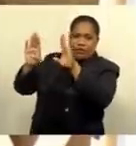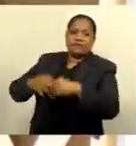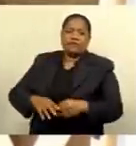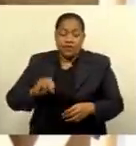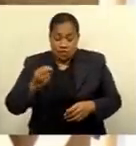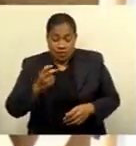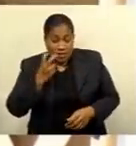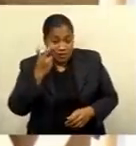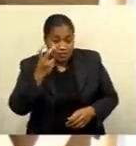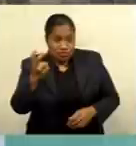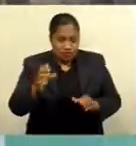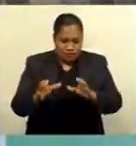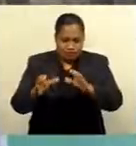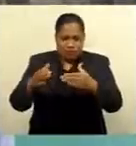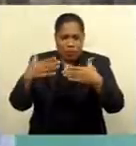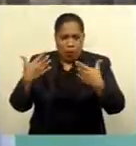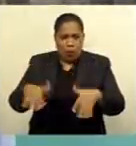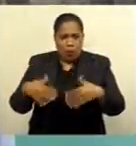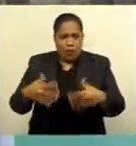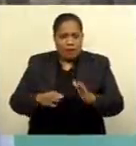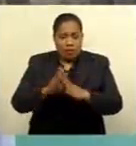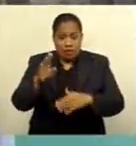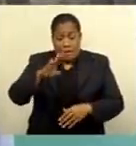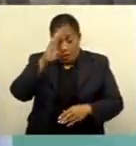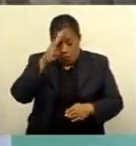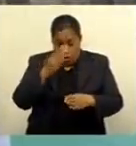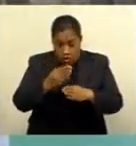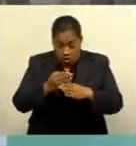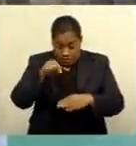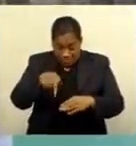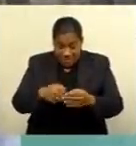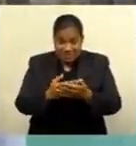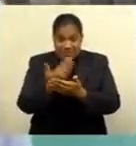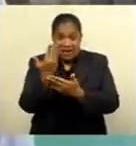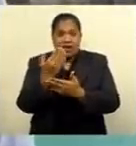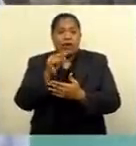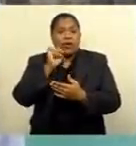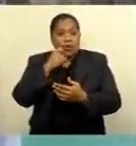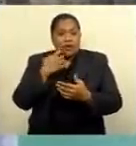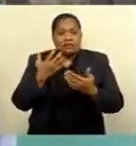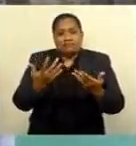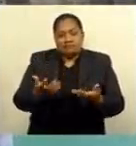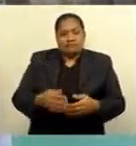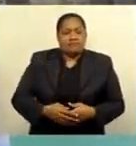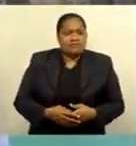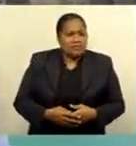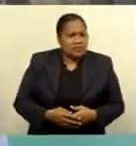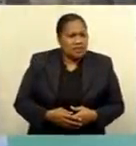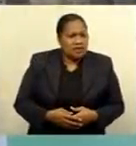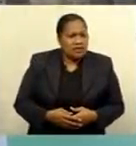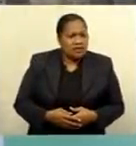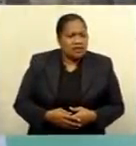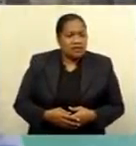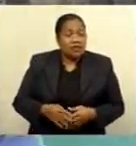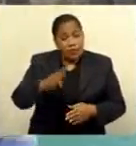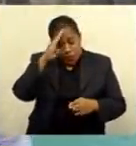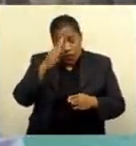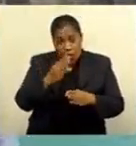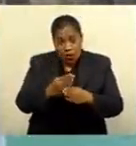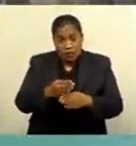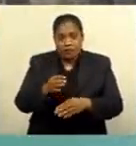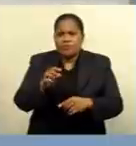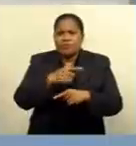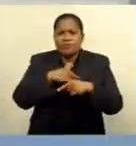tourism industry. But we hope that this date at least will be the date and hoping that we don't have a